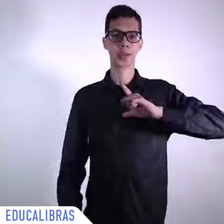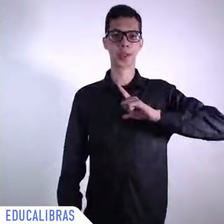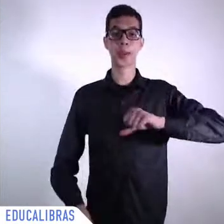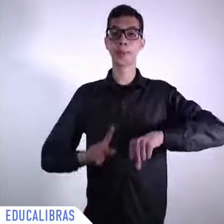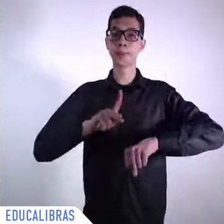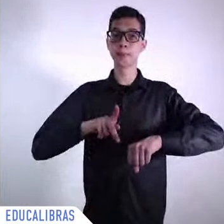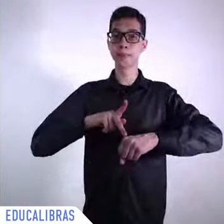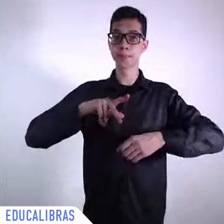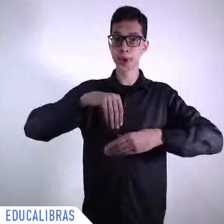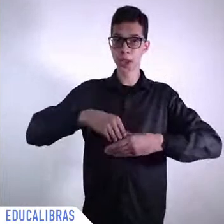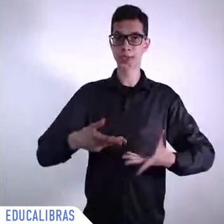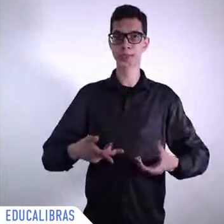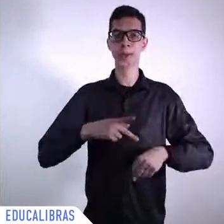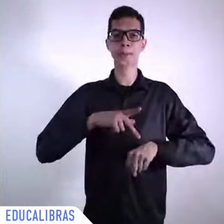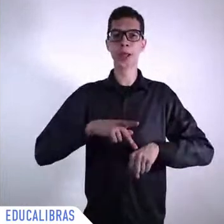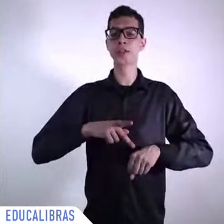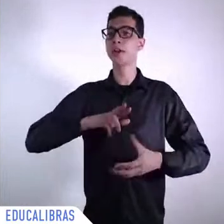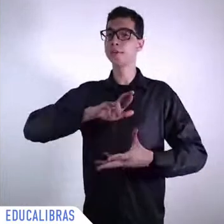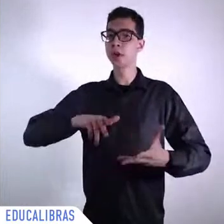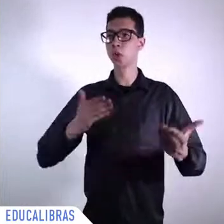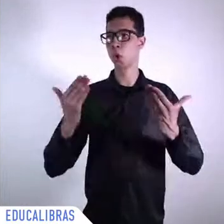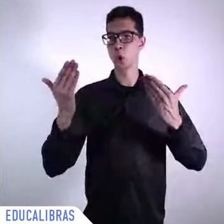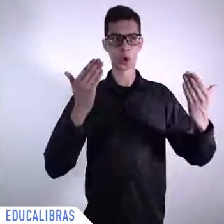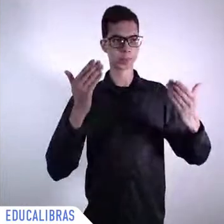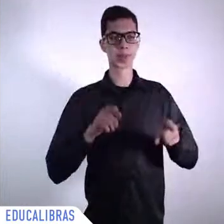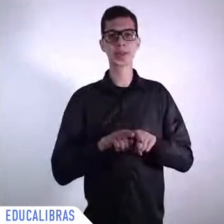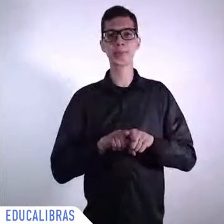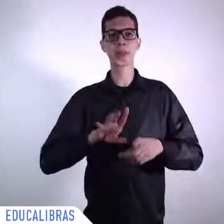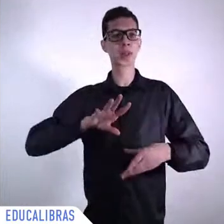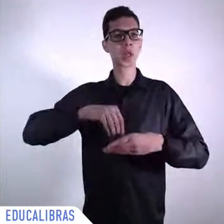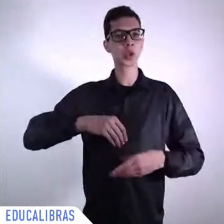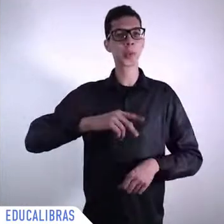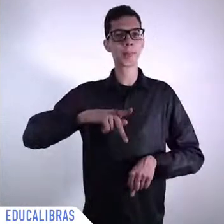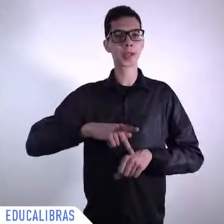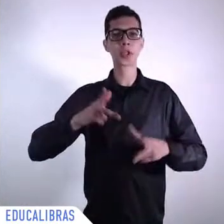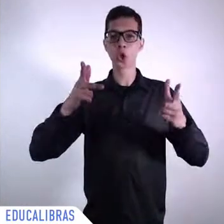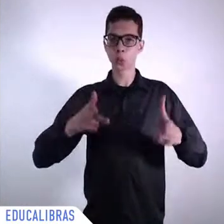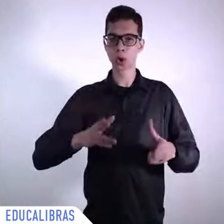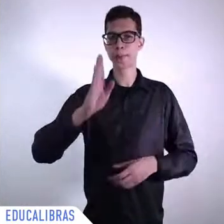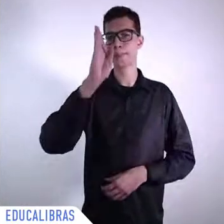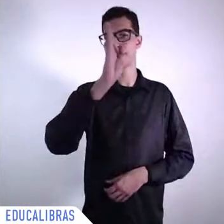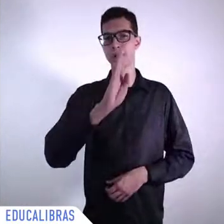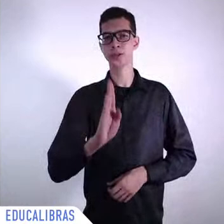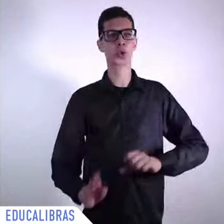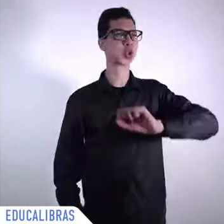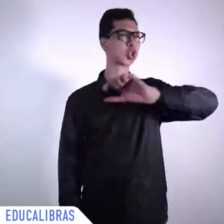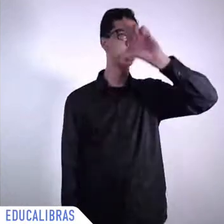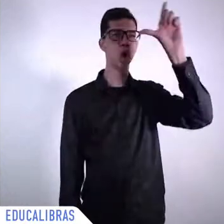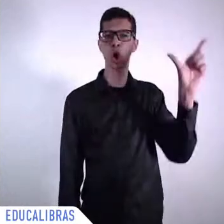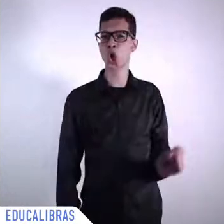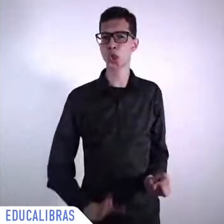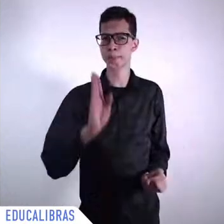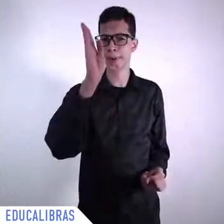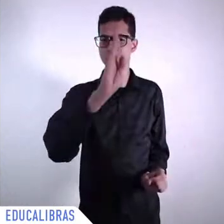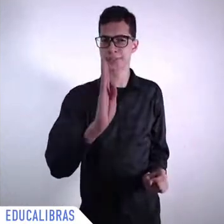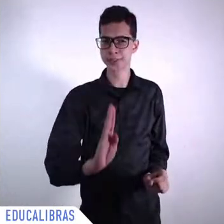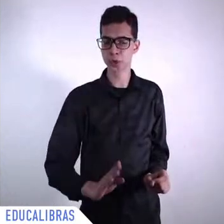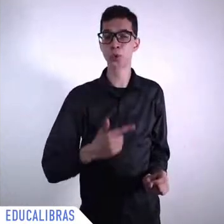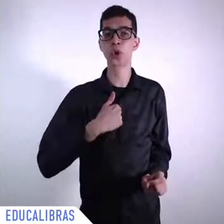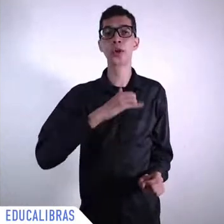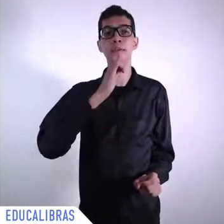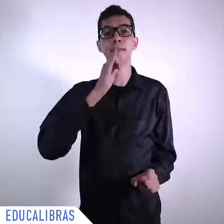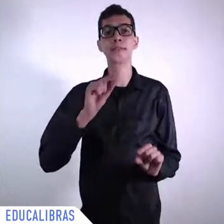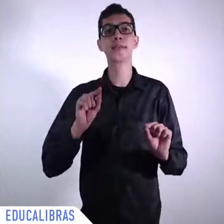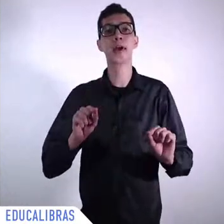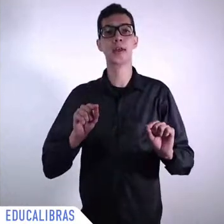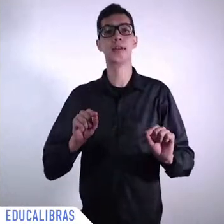generally and the data I cited is based on household service the famous Gini coefficient but that is only part of